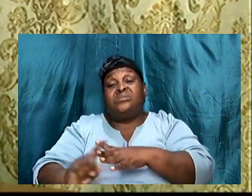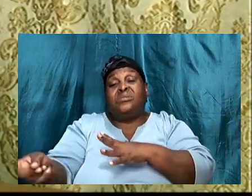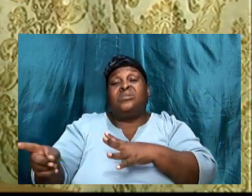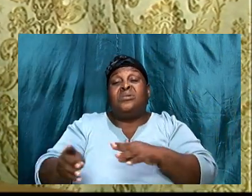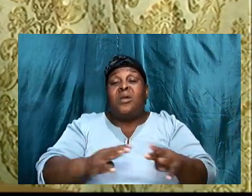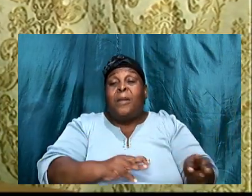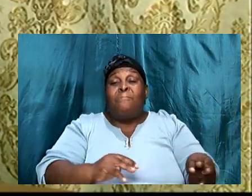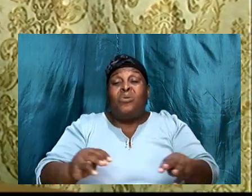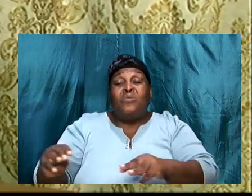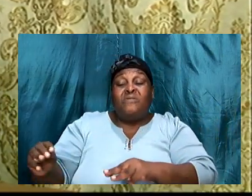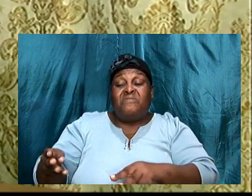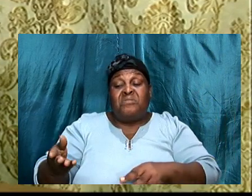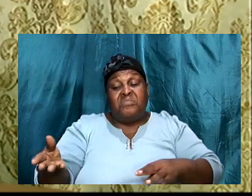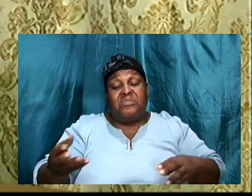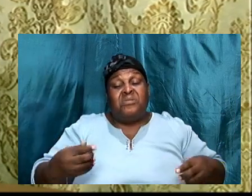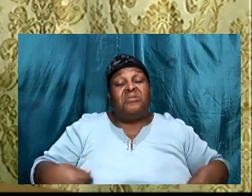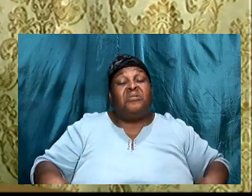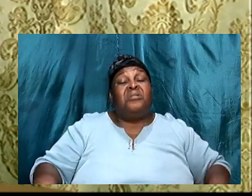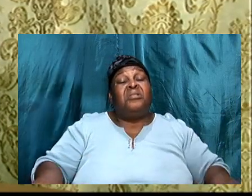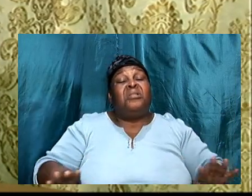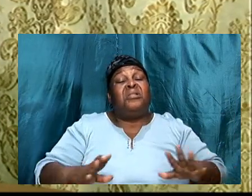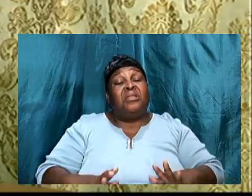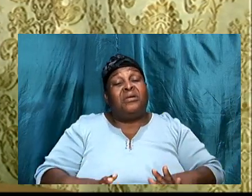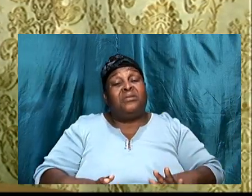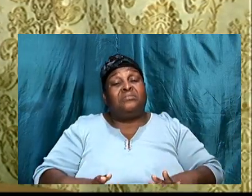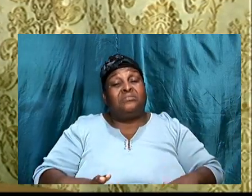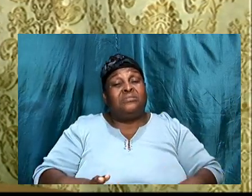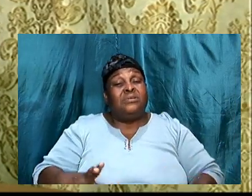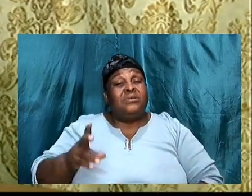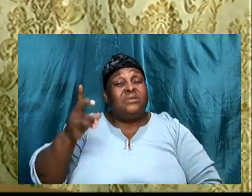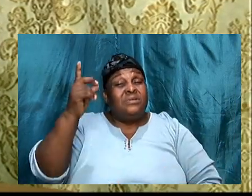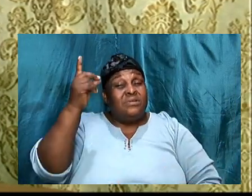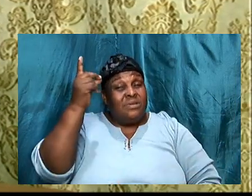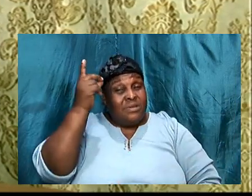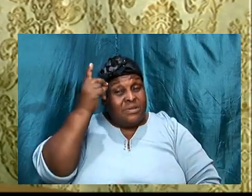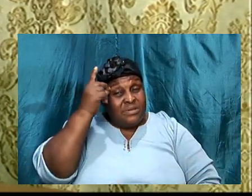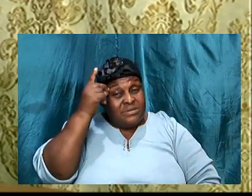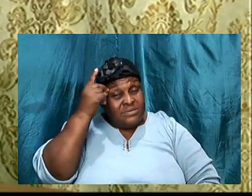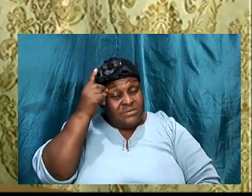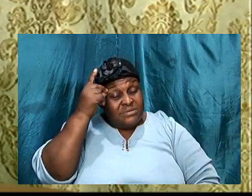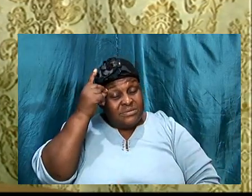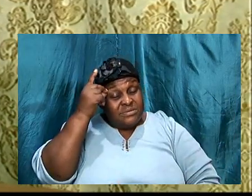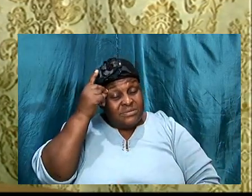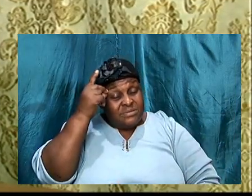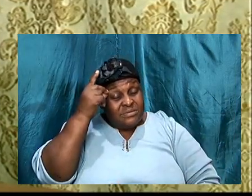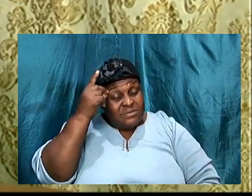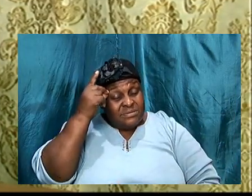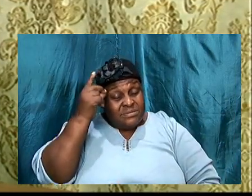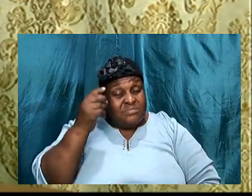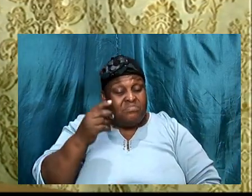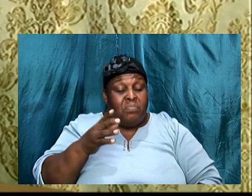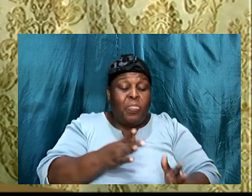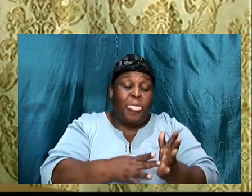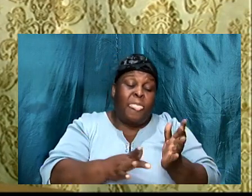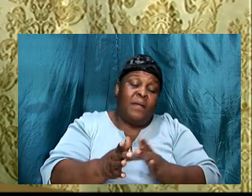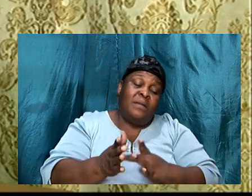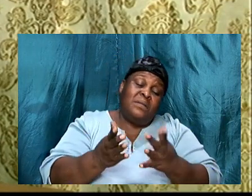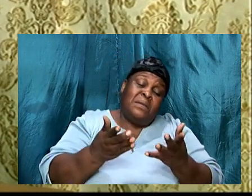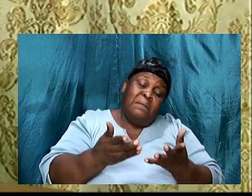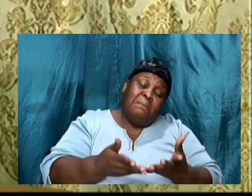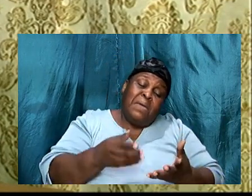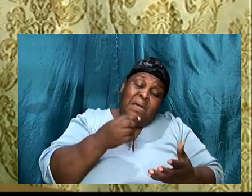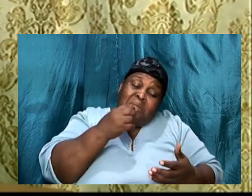David also, in 1st Chronicles, 21, 1 to 4, the Bible says, that